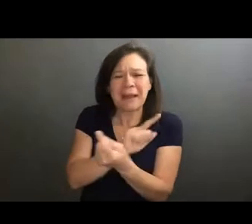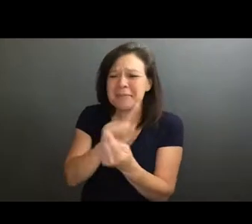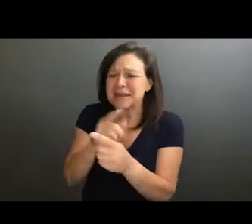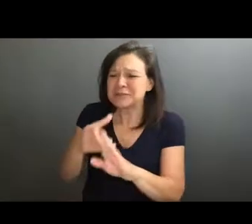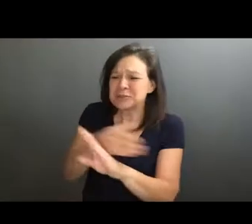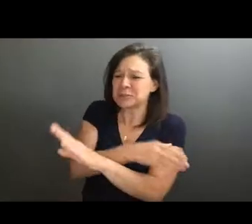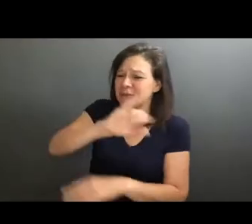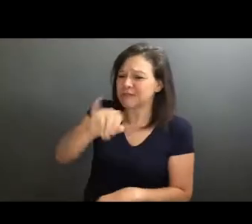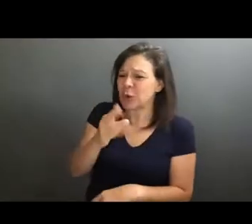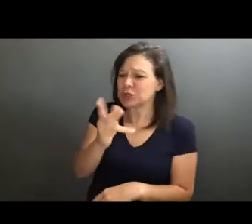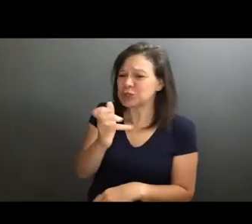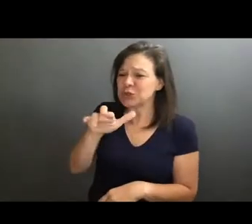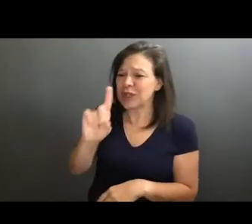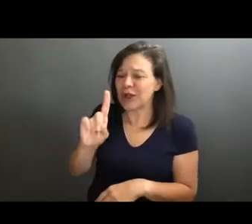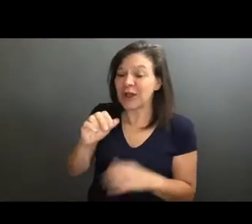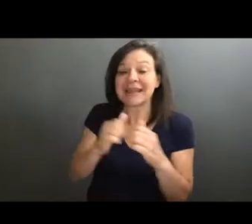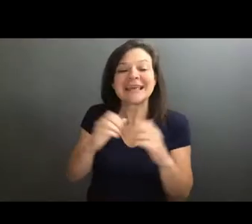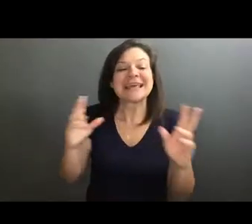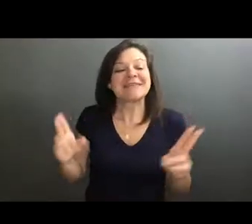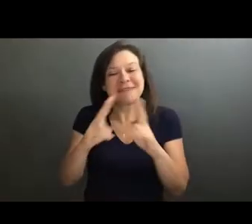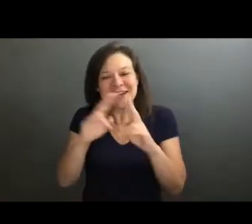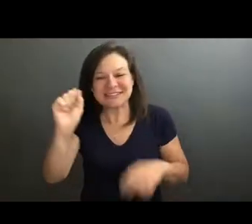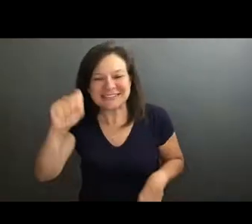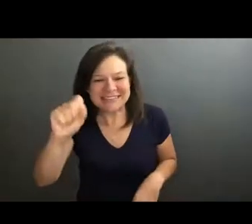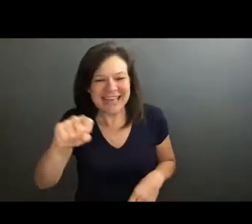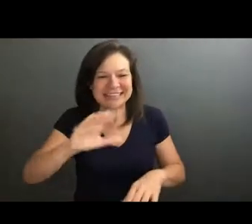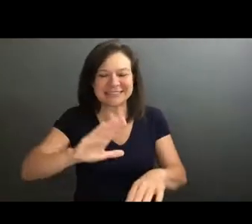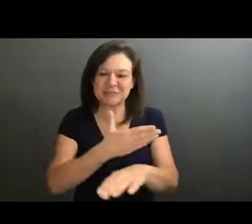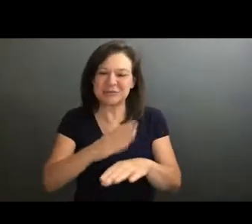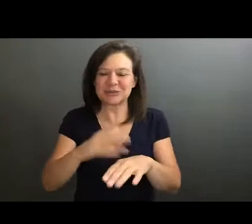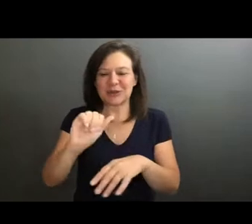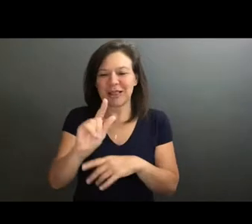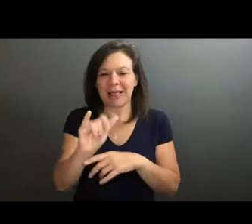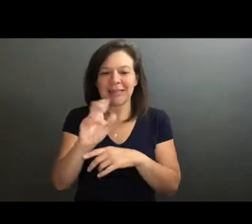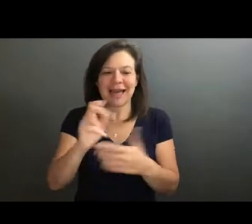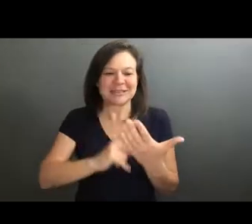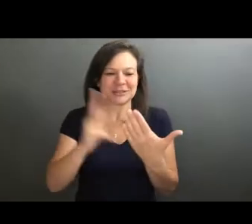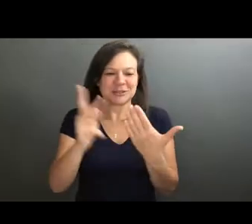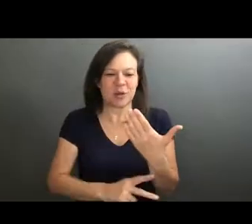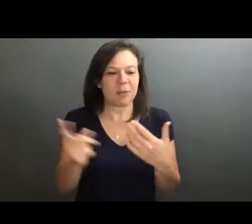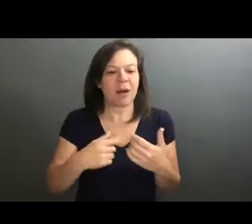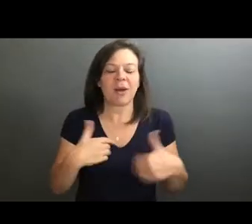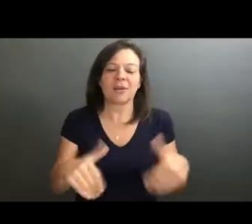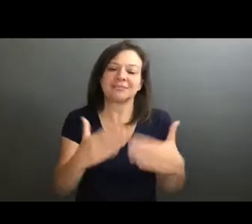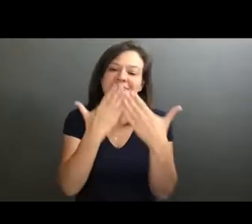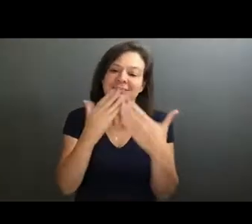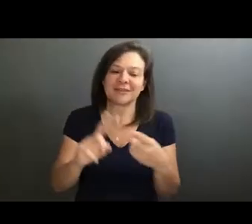Juilliard in Paris. At Paris. European-American, yeah, Musical Alliance program. And I feel like I was always so grateful for you, because I think I was freaking out over